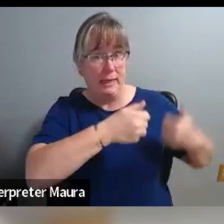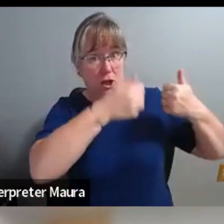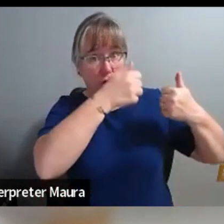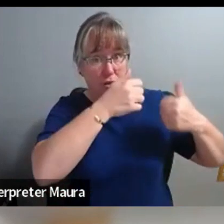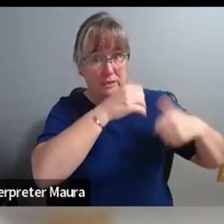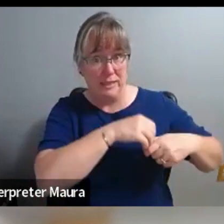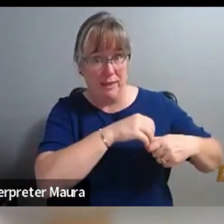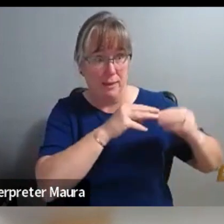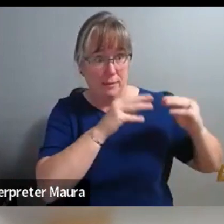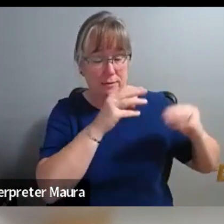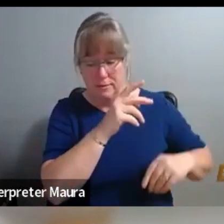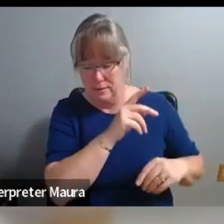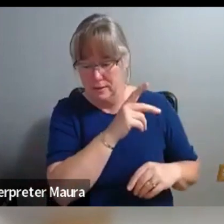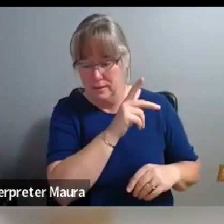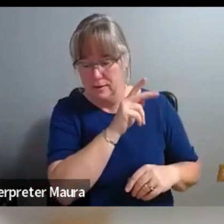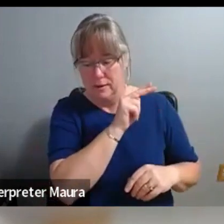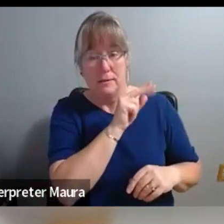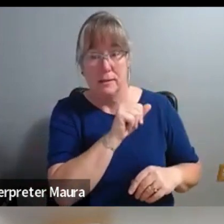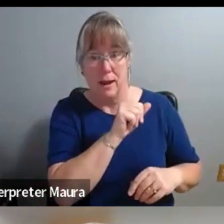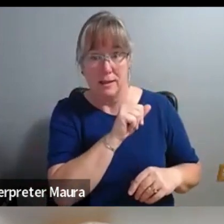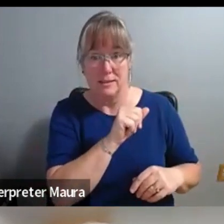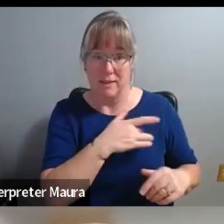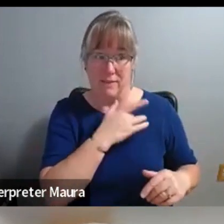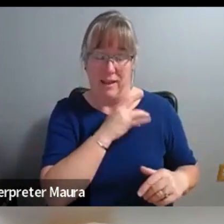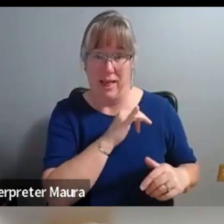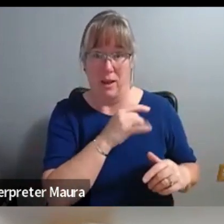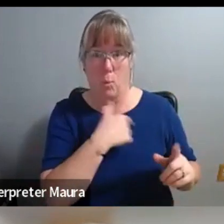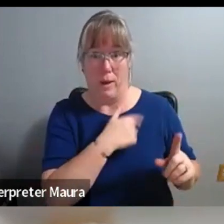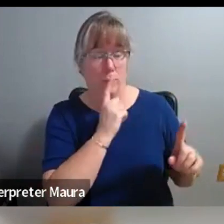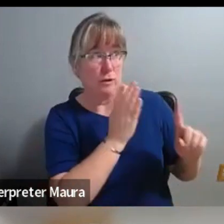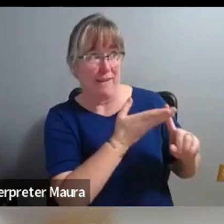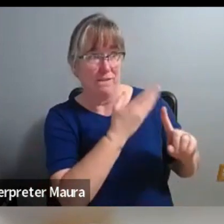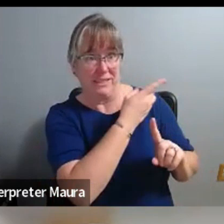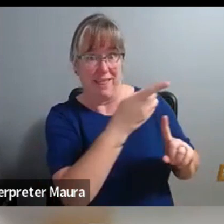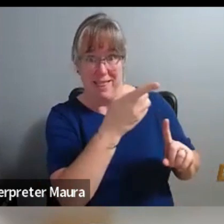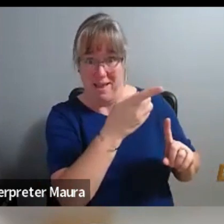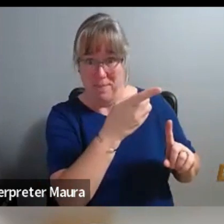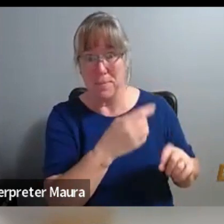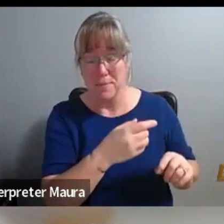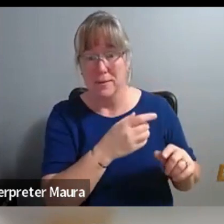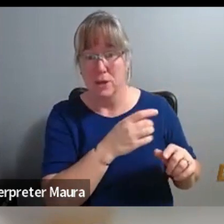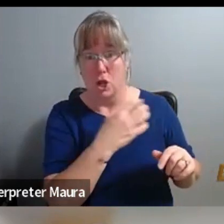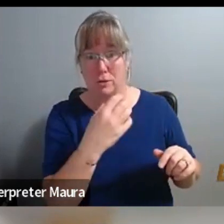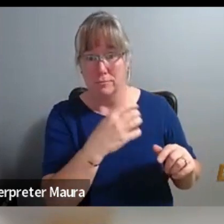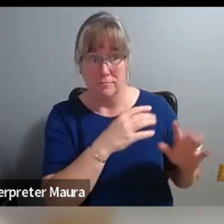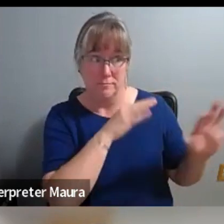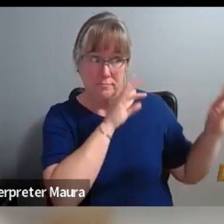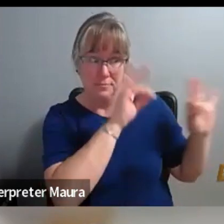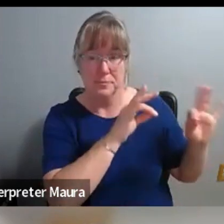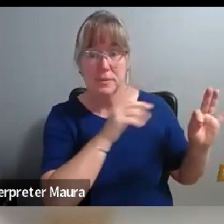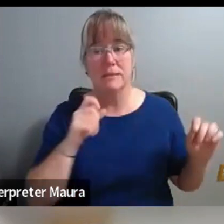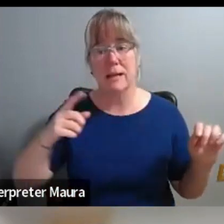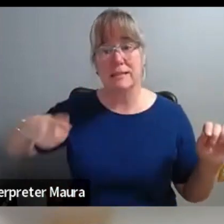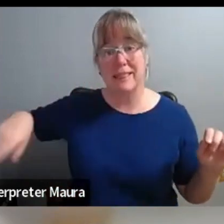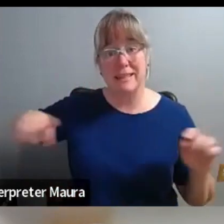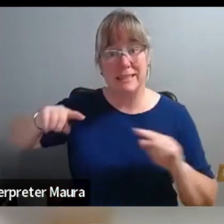frankly, I think we were trying to coach. think we were trying to bring them along. Because this team was all